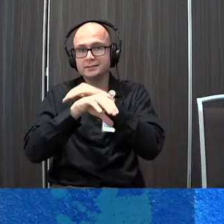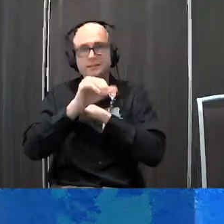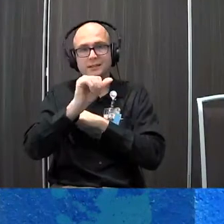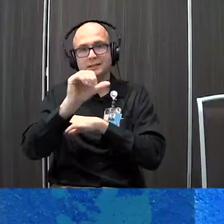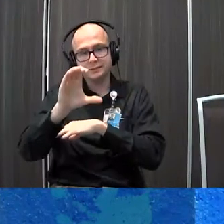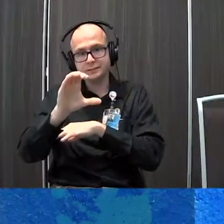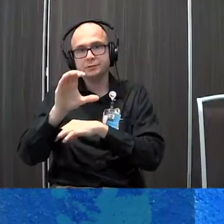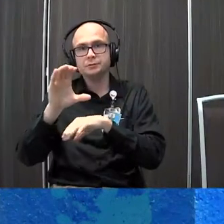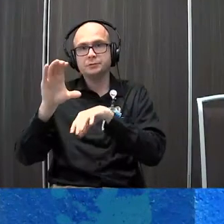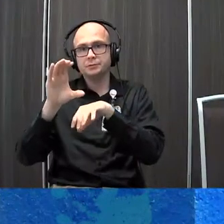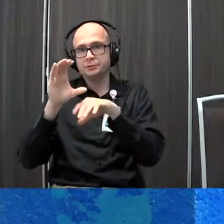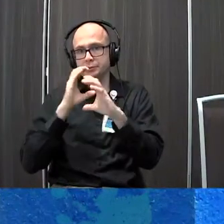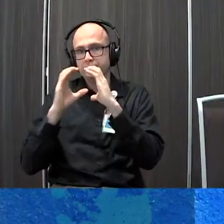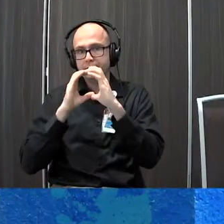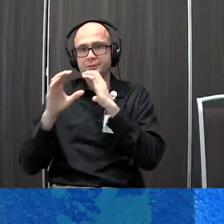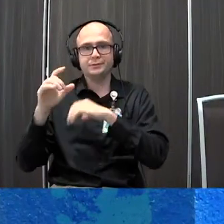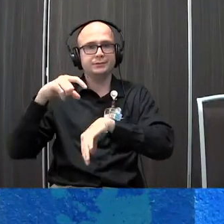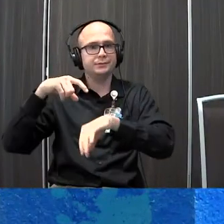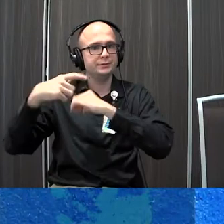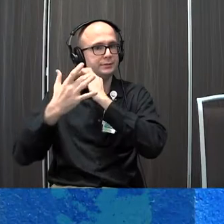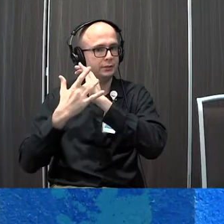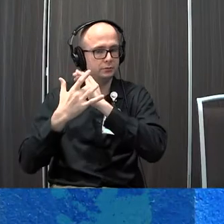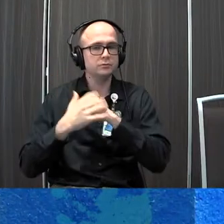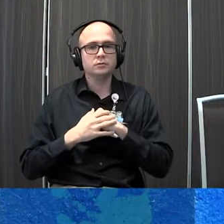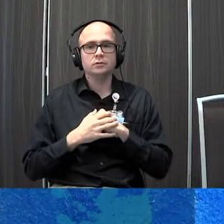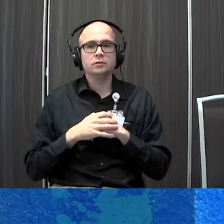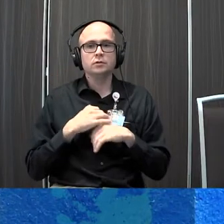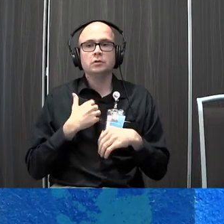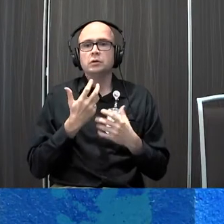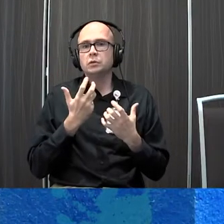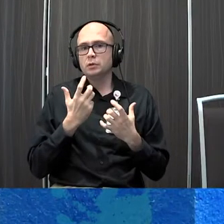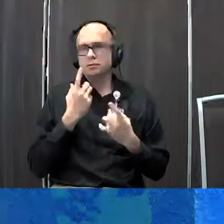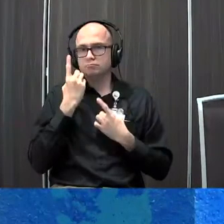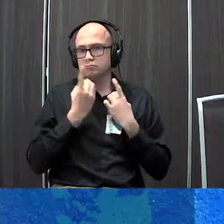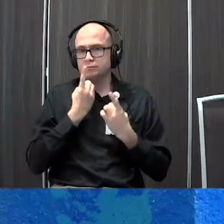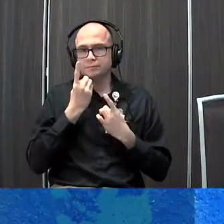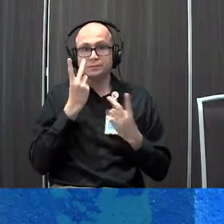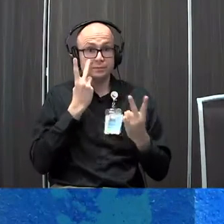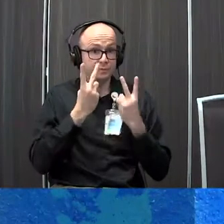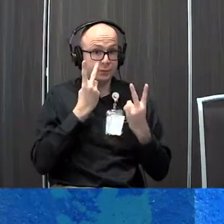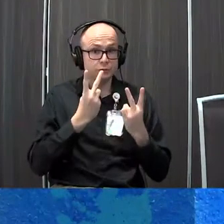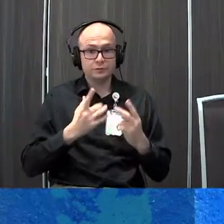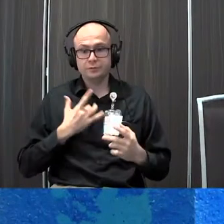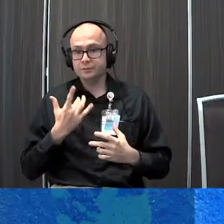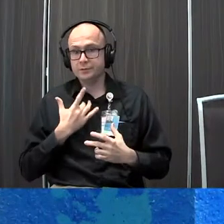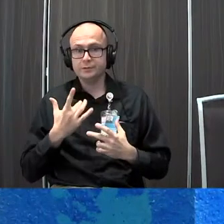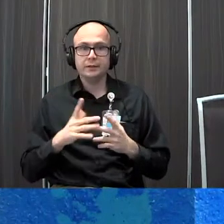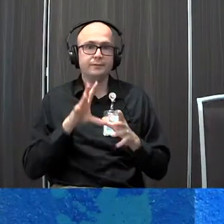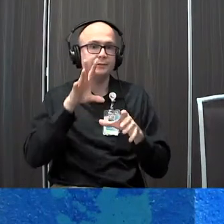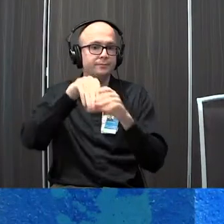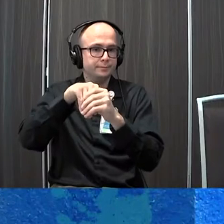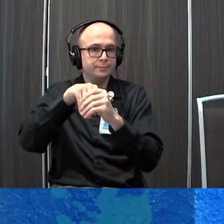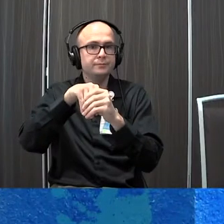communication integrated technology but we also want to need to take into consideration the visual sensory and participation